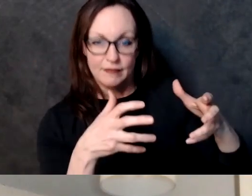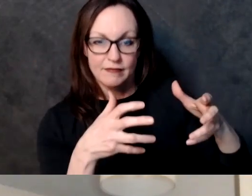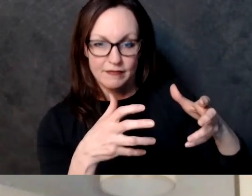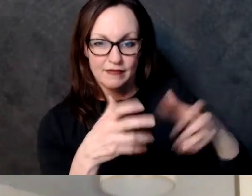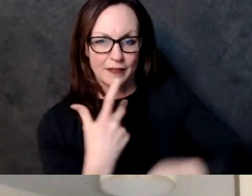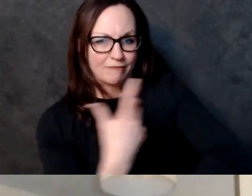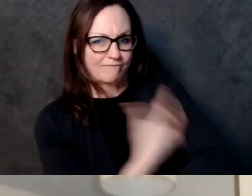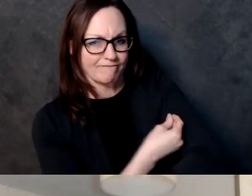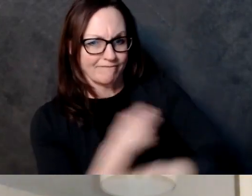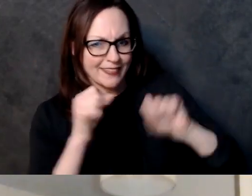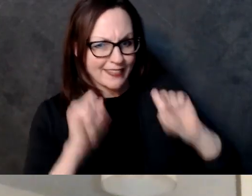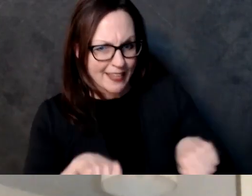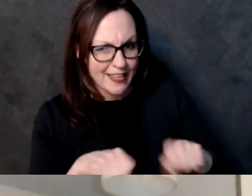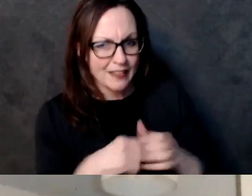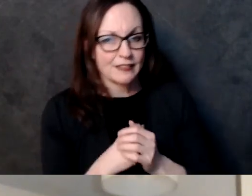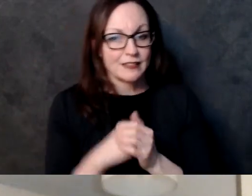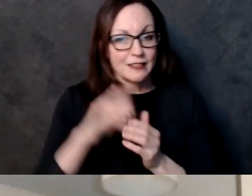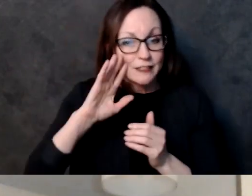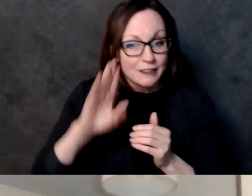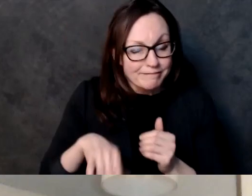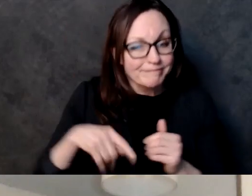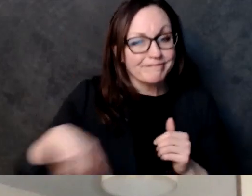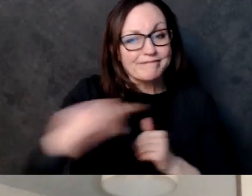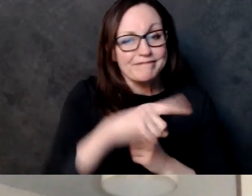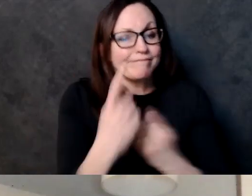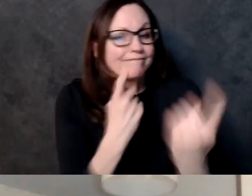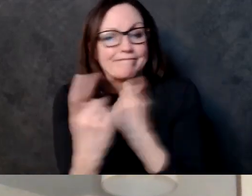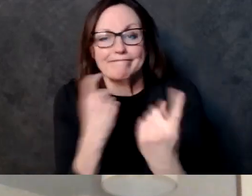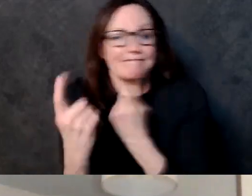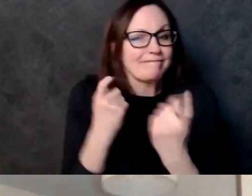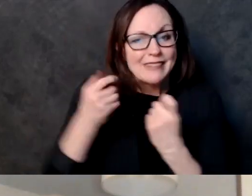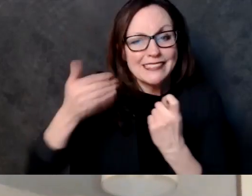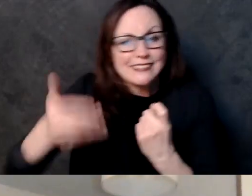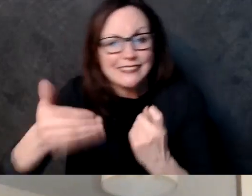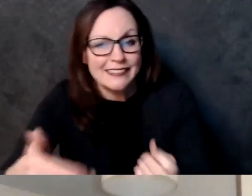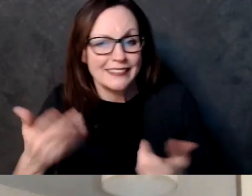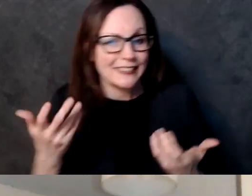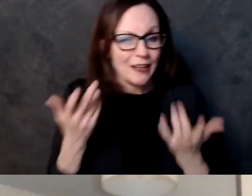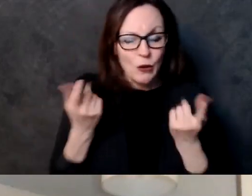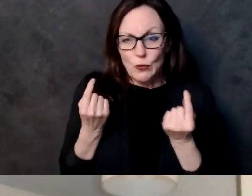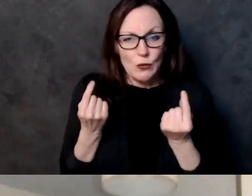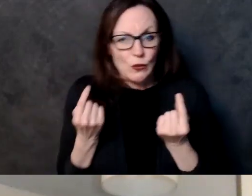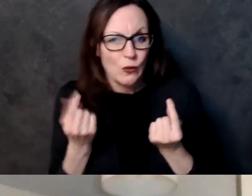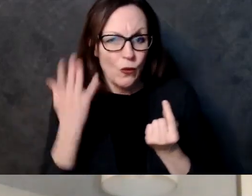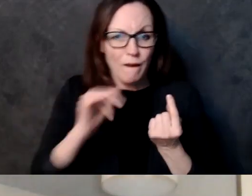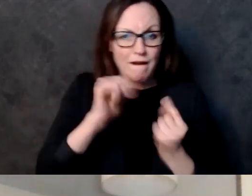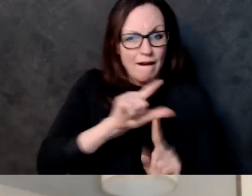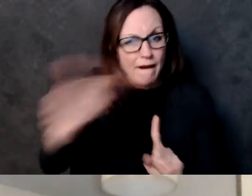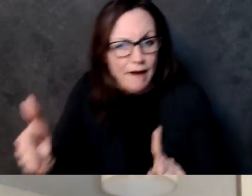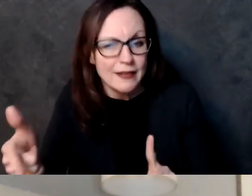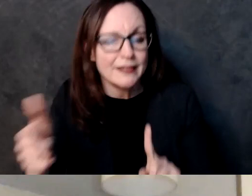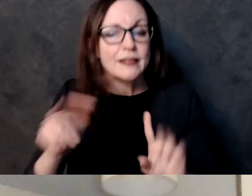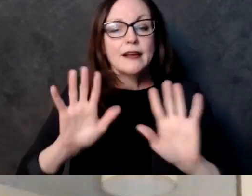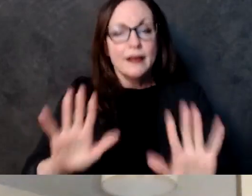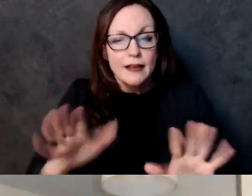basically the current phase of vaccinations is ongoing uh which includes frontline healthcare personnel for those that haven't gotten it yet or gotten the second vaccination